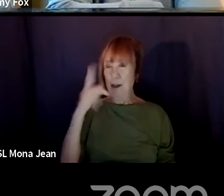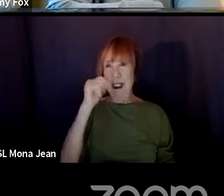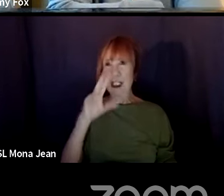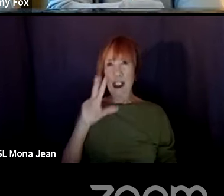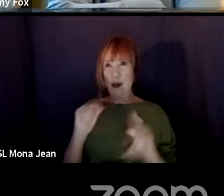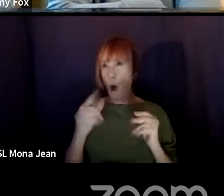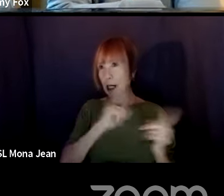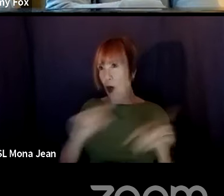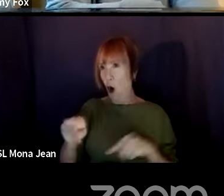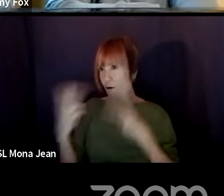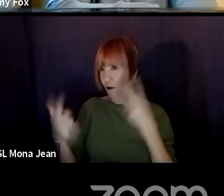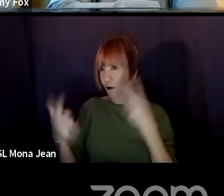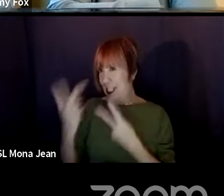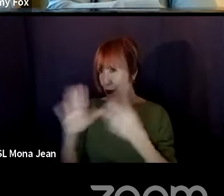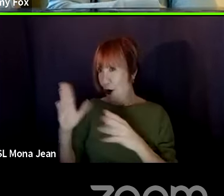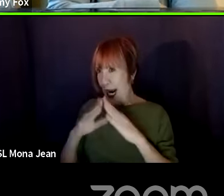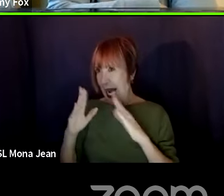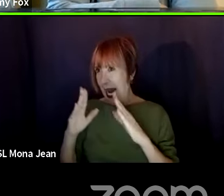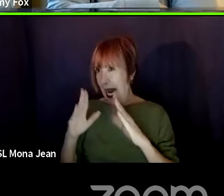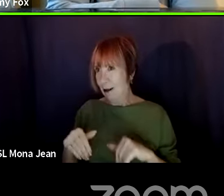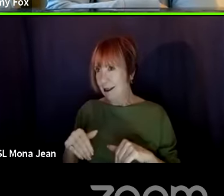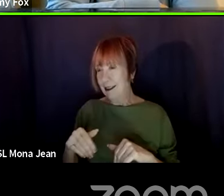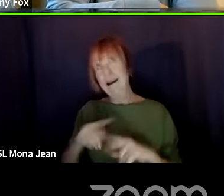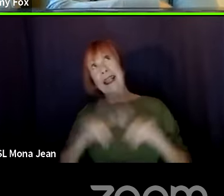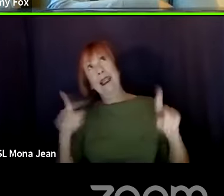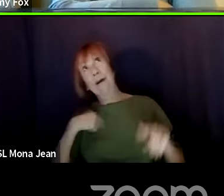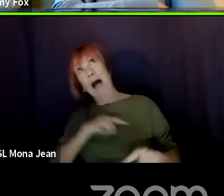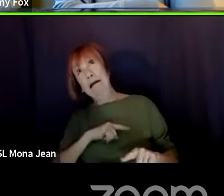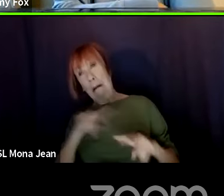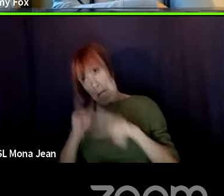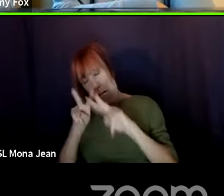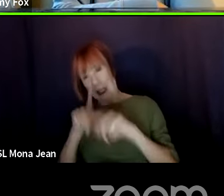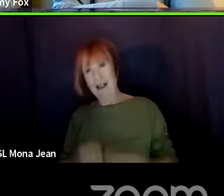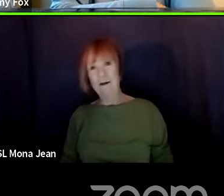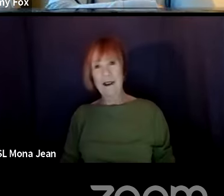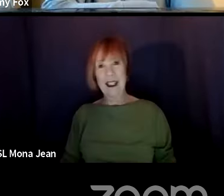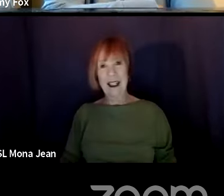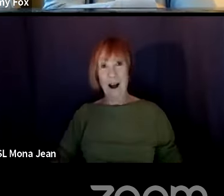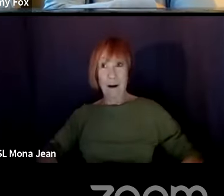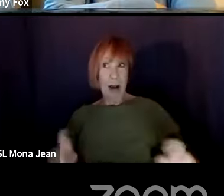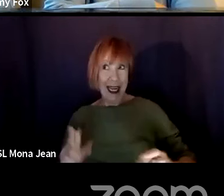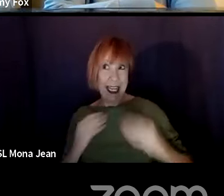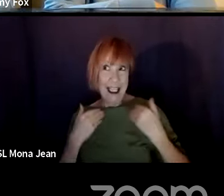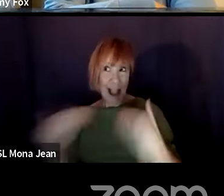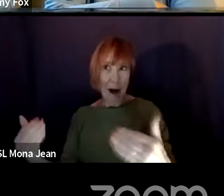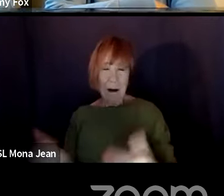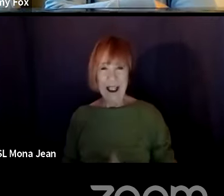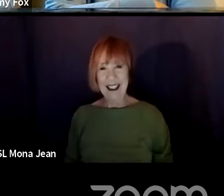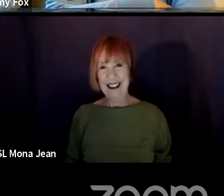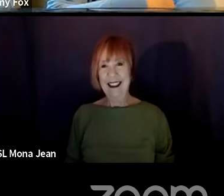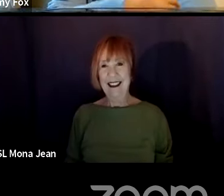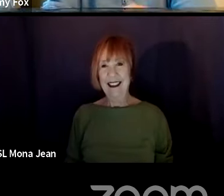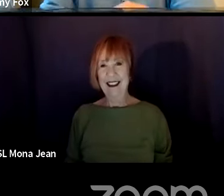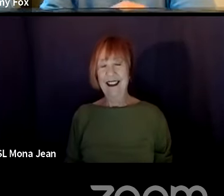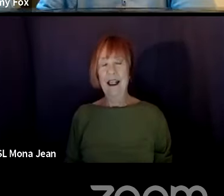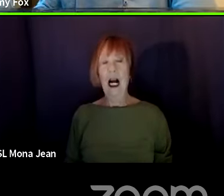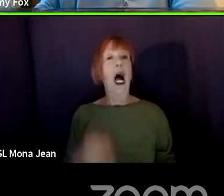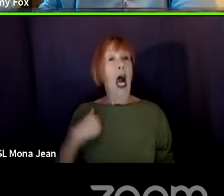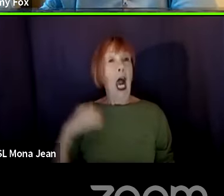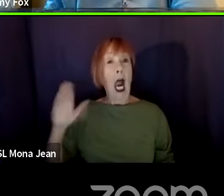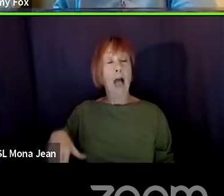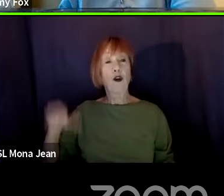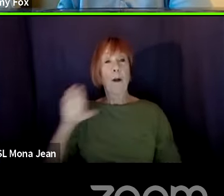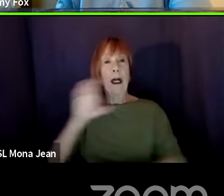us. So Amy, tell us about yourself in 60 seconds. Ready, set, go. Hey, sure. I grew up in